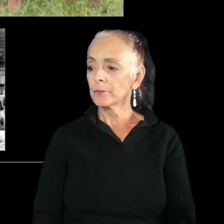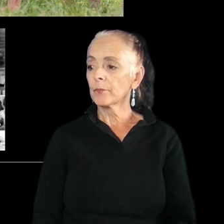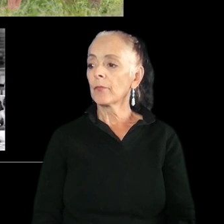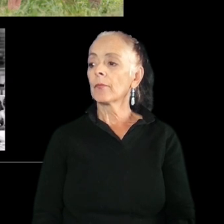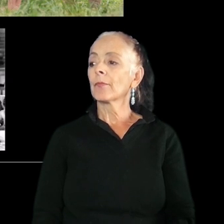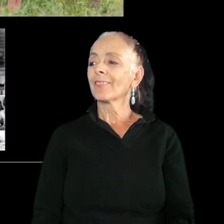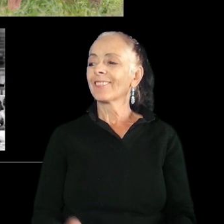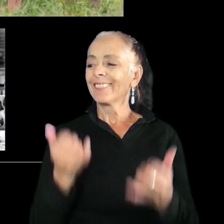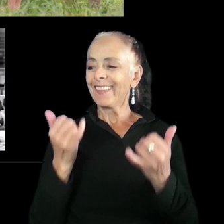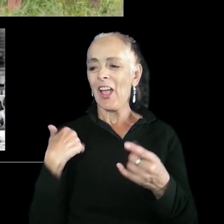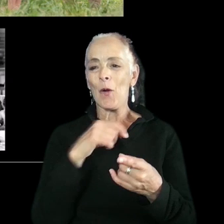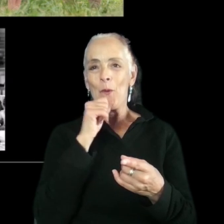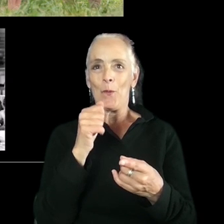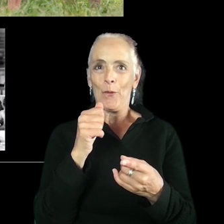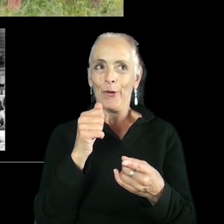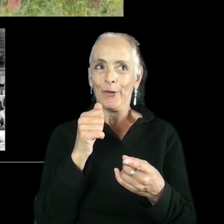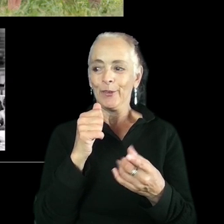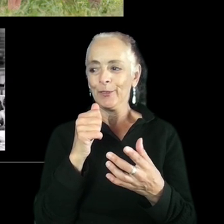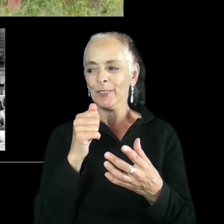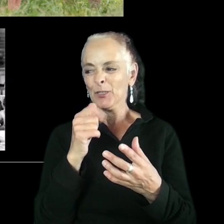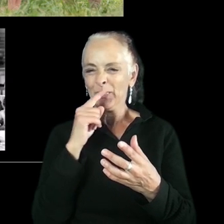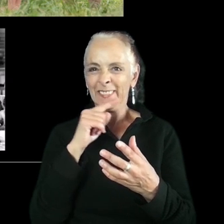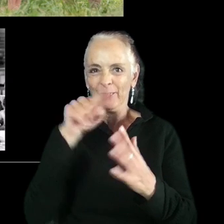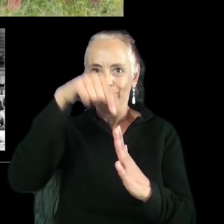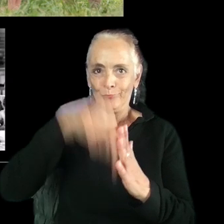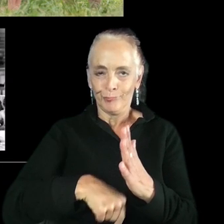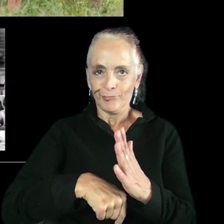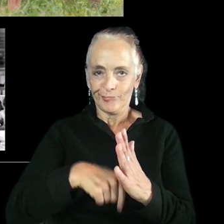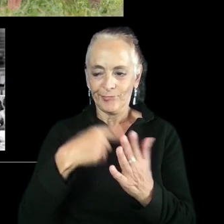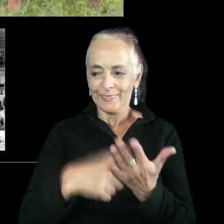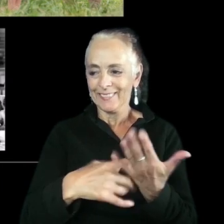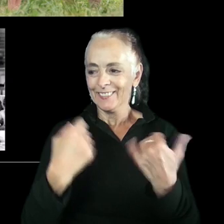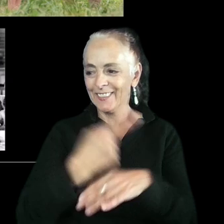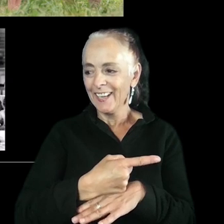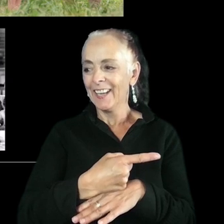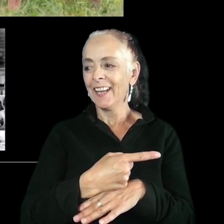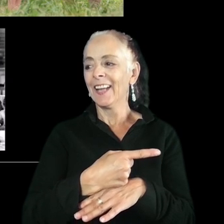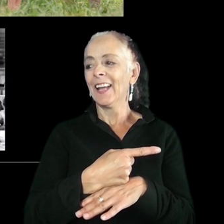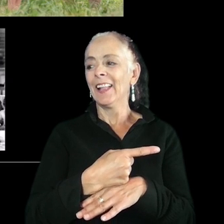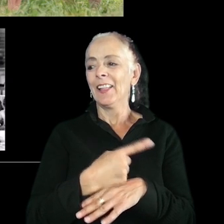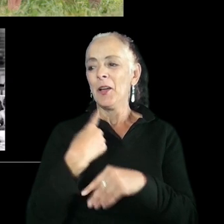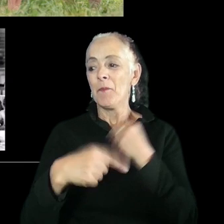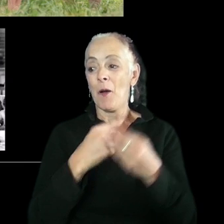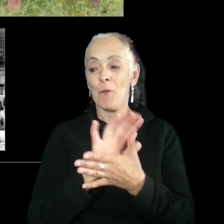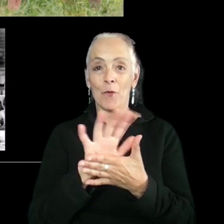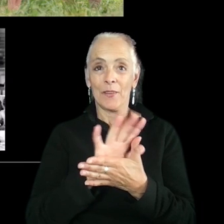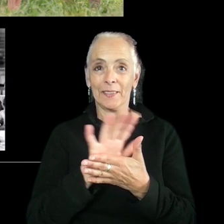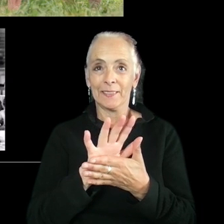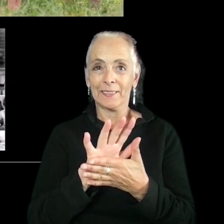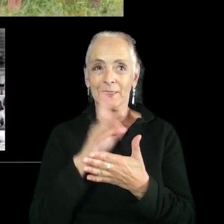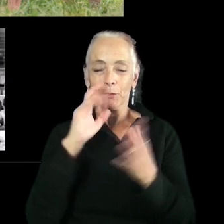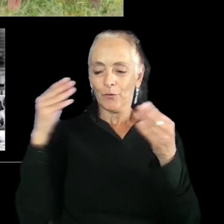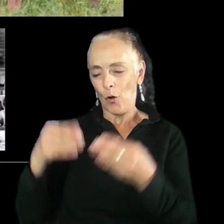And we're not going to get into that today per se when it comes to movies because we're trying to focus on